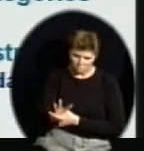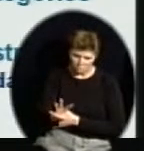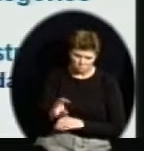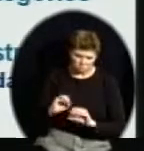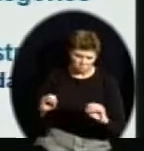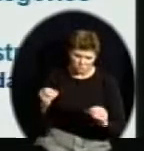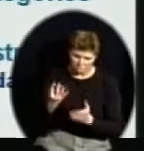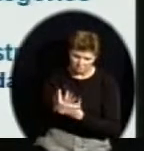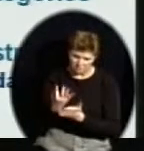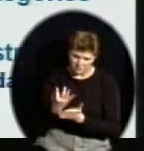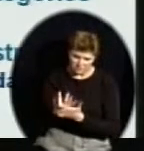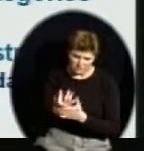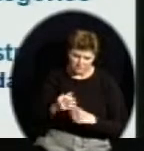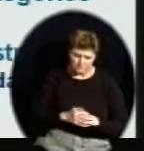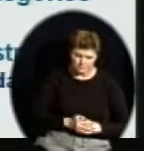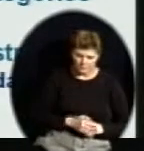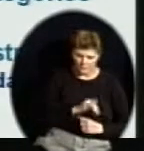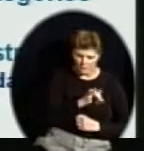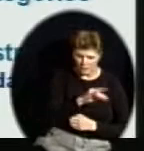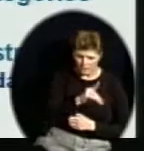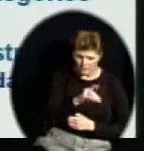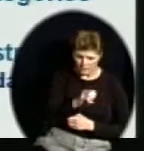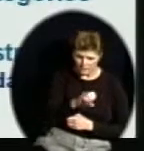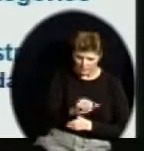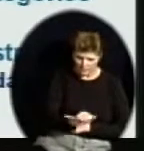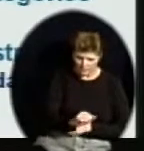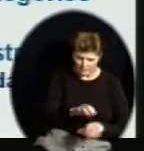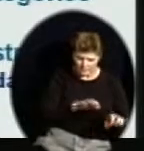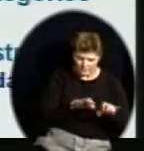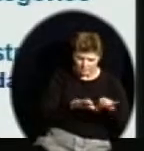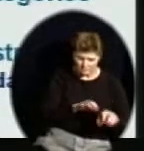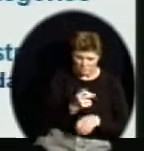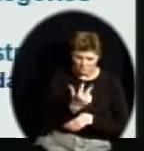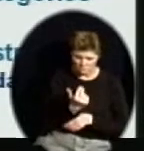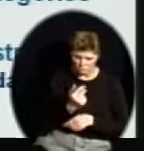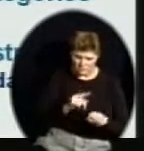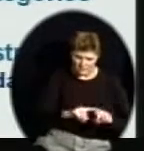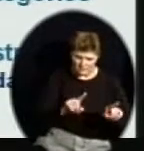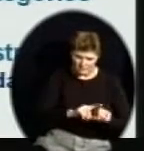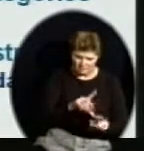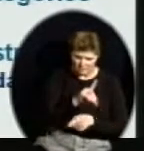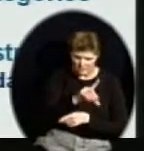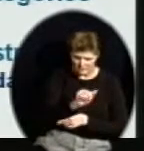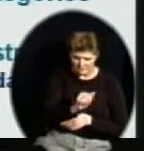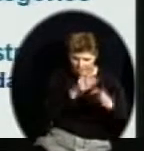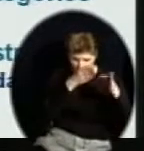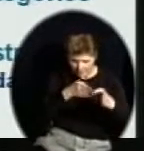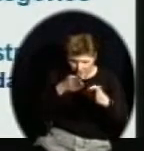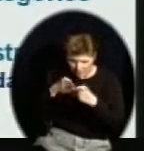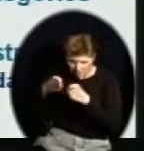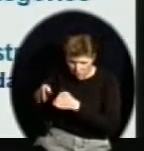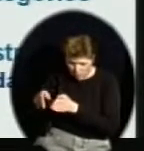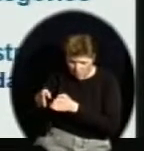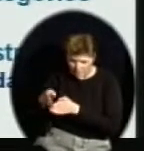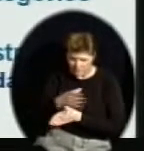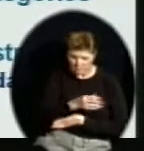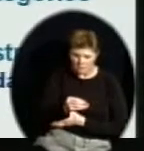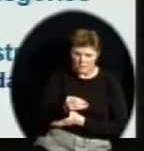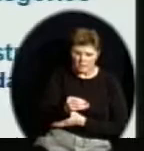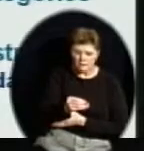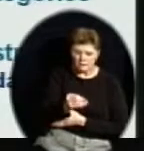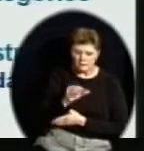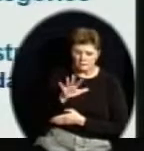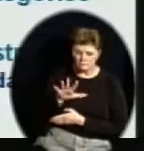IDEA defines 13 different disability categories. And Section 504 has a specific